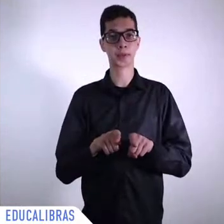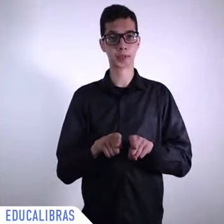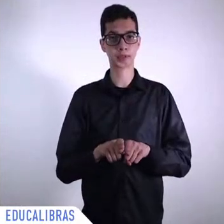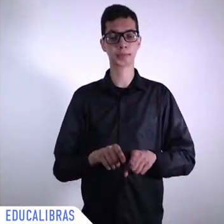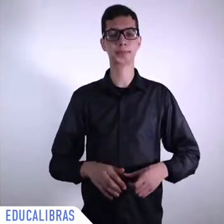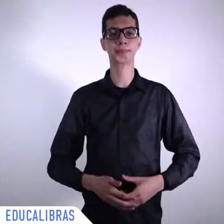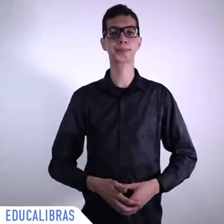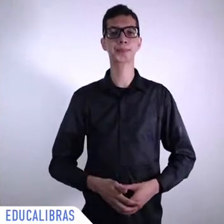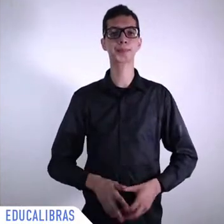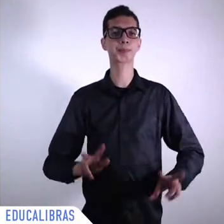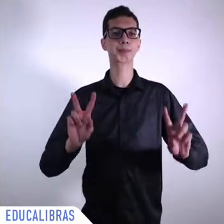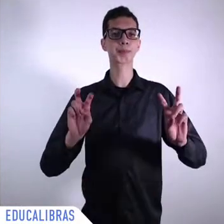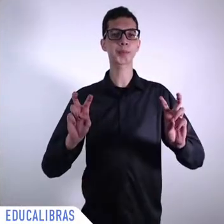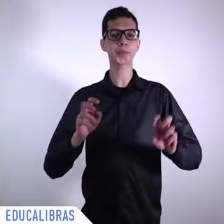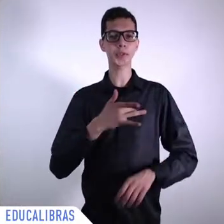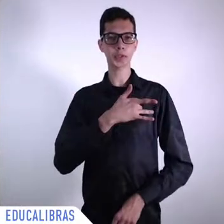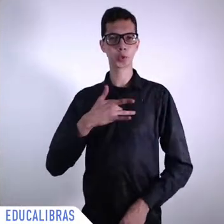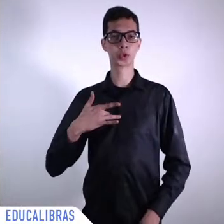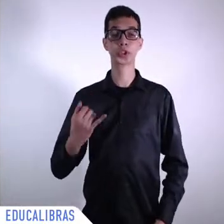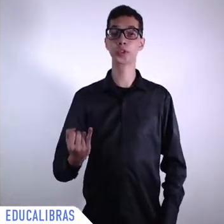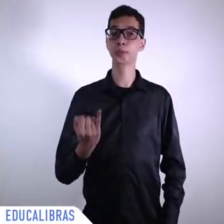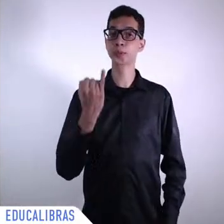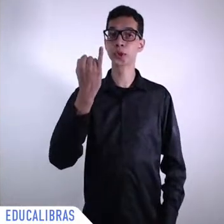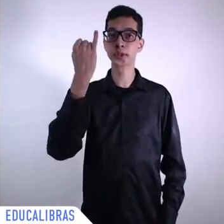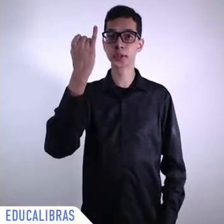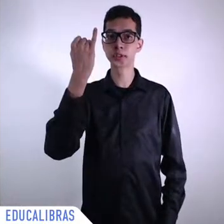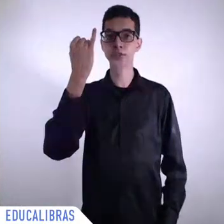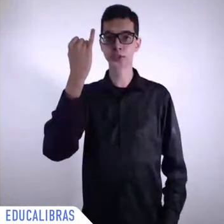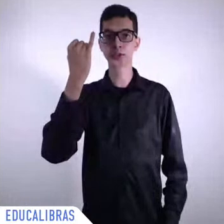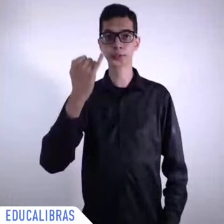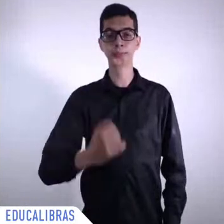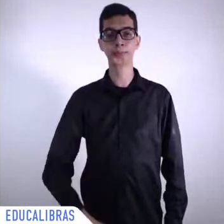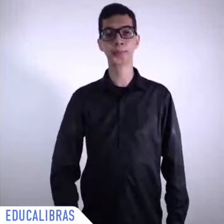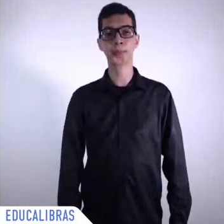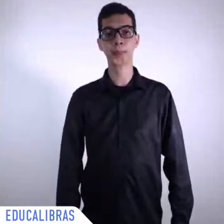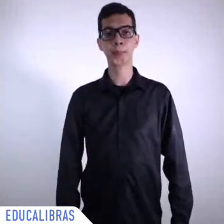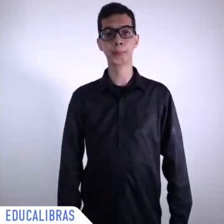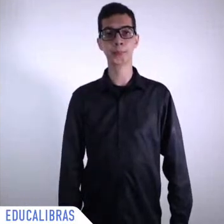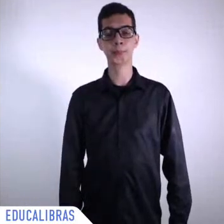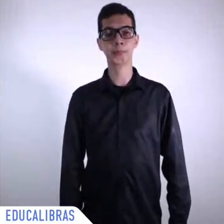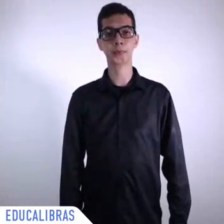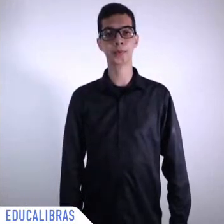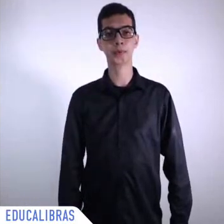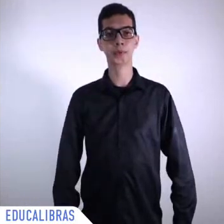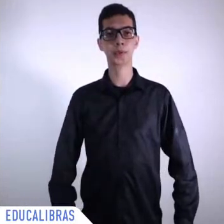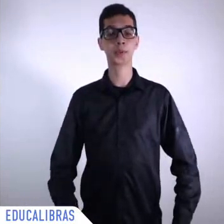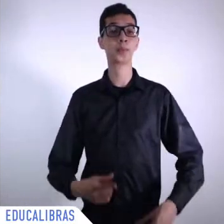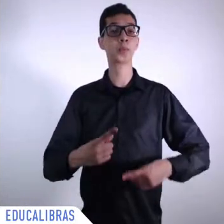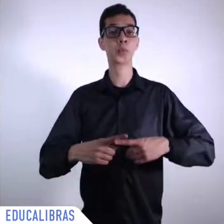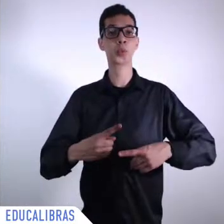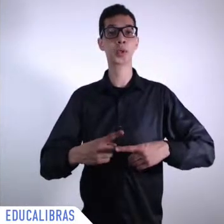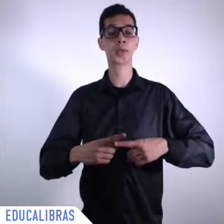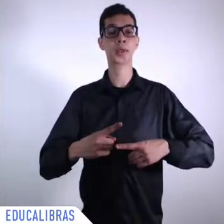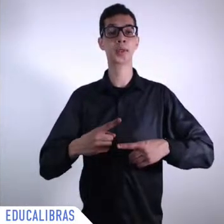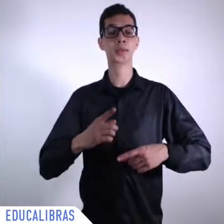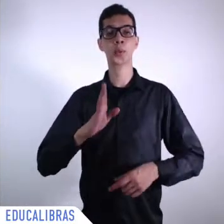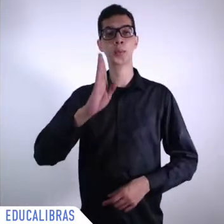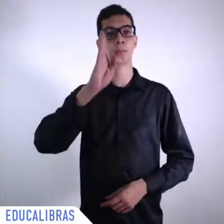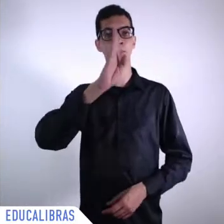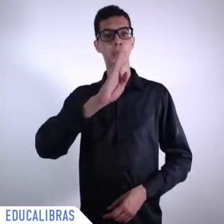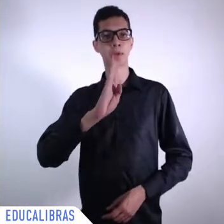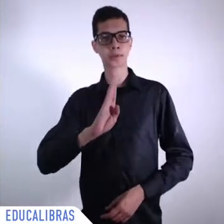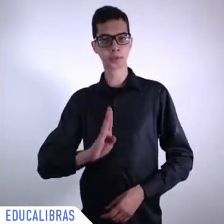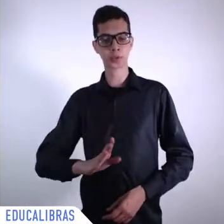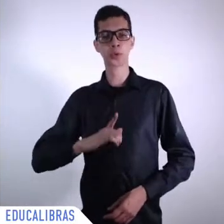point that Brazil led I can say you without any false modesty that we led the effort to discuss